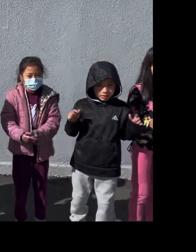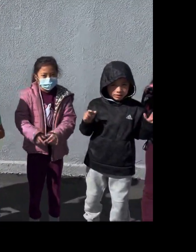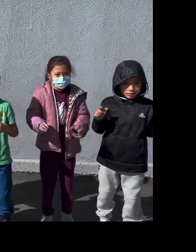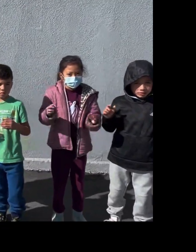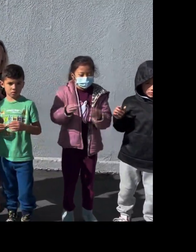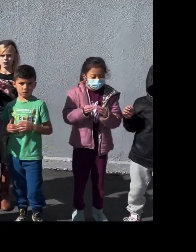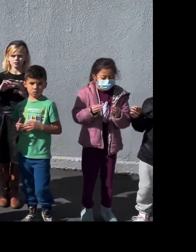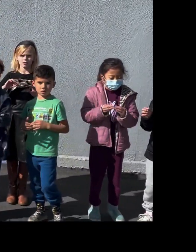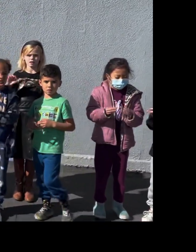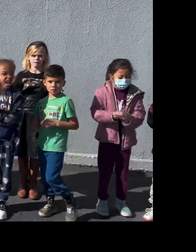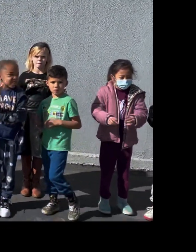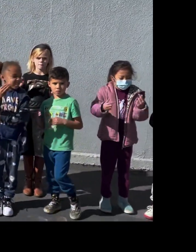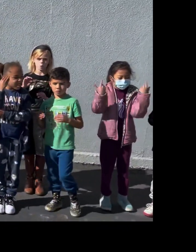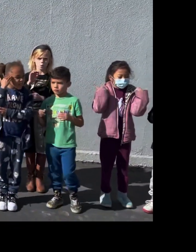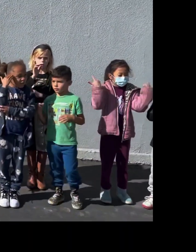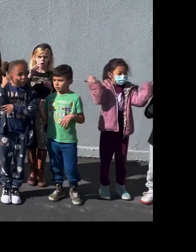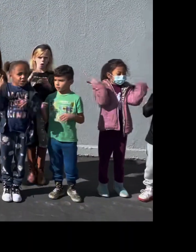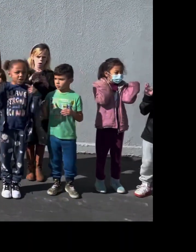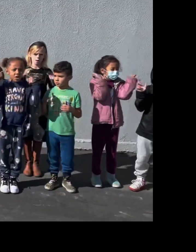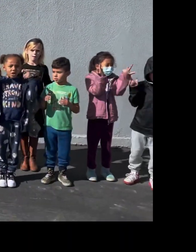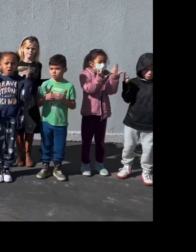us in this world.